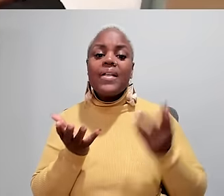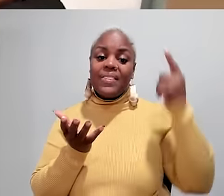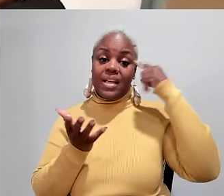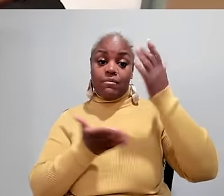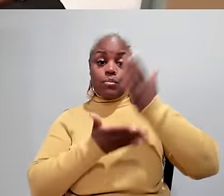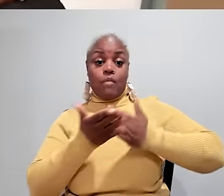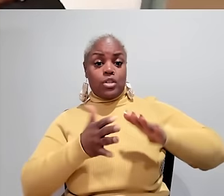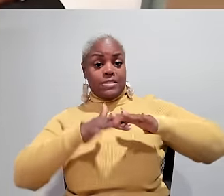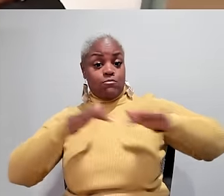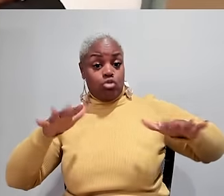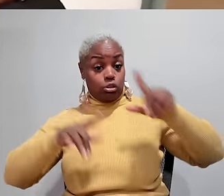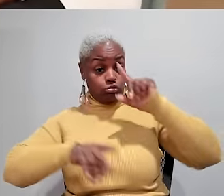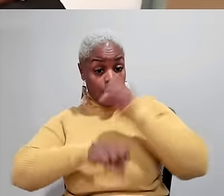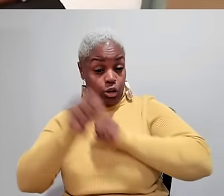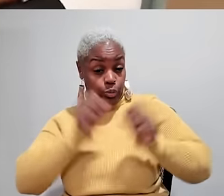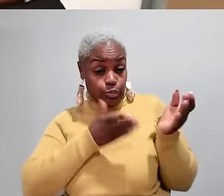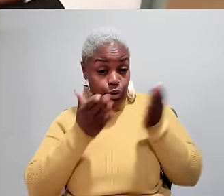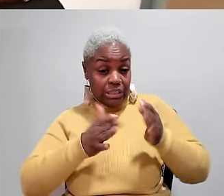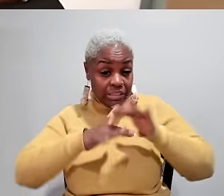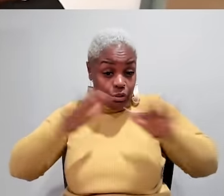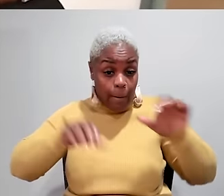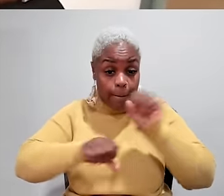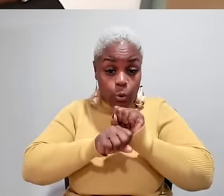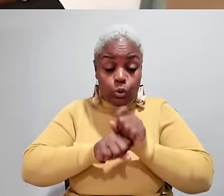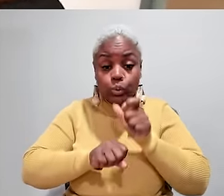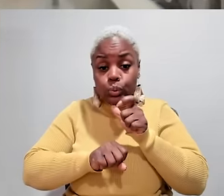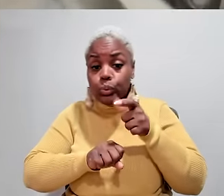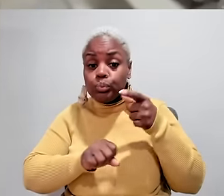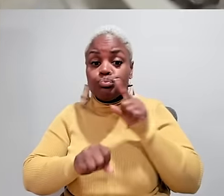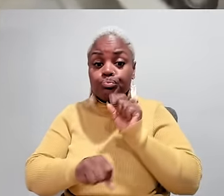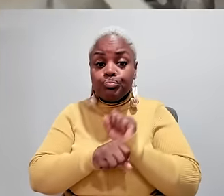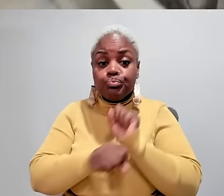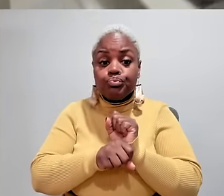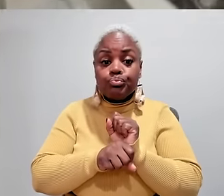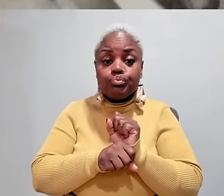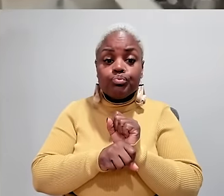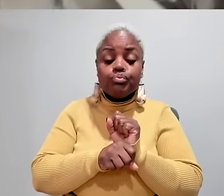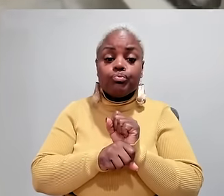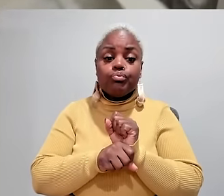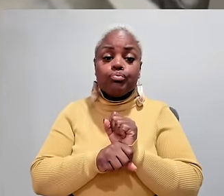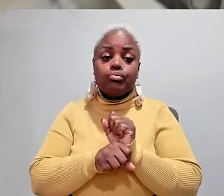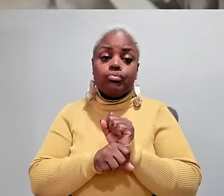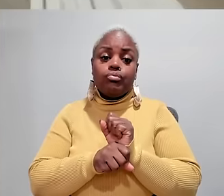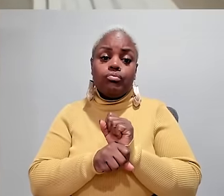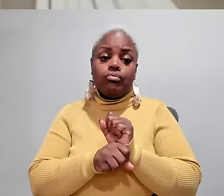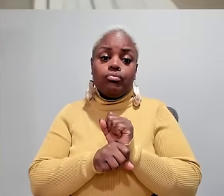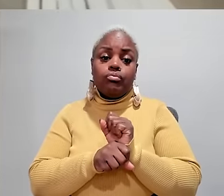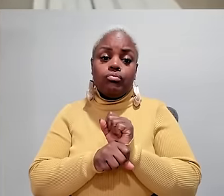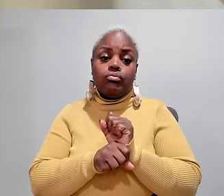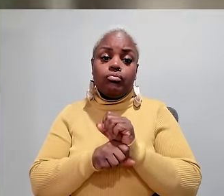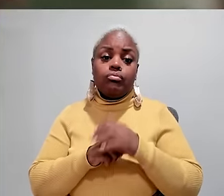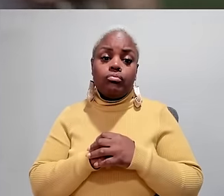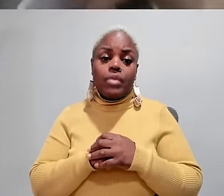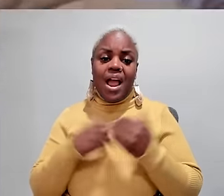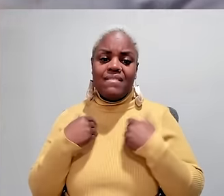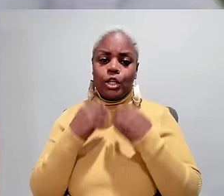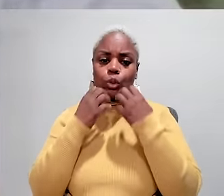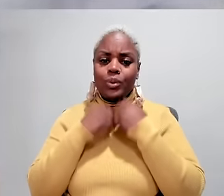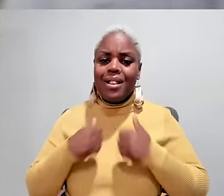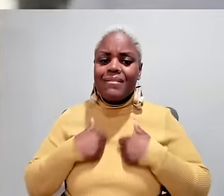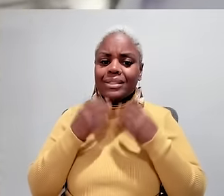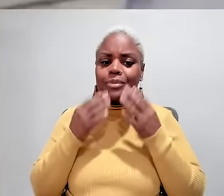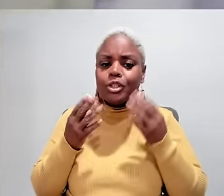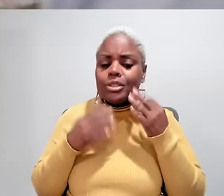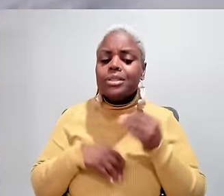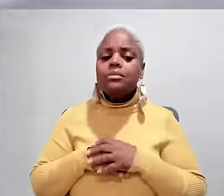the business case to employers to say, think of this as part of your diversity strategy, bringing in diverse employees who are going